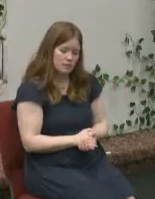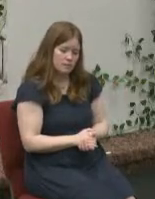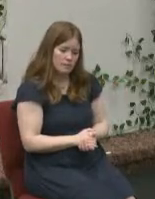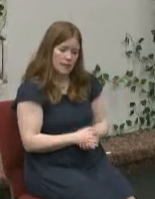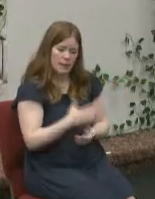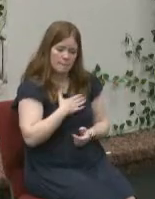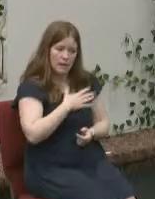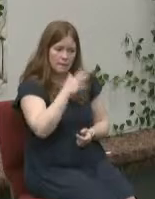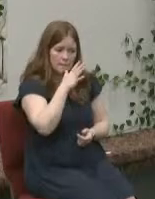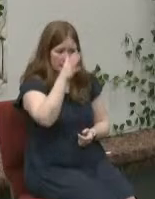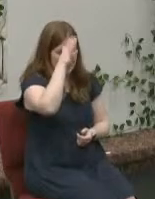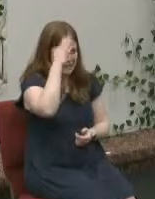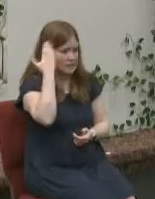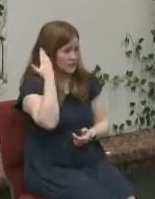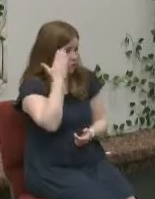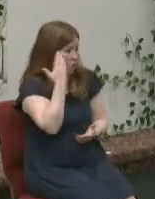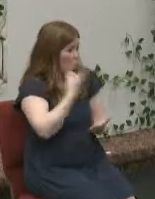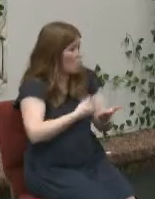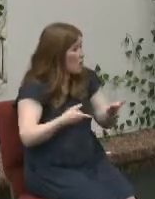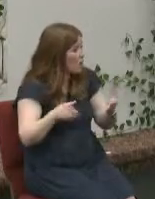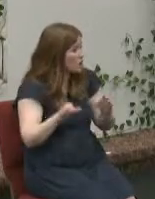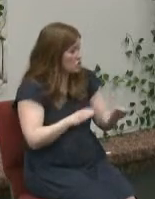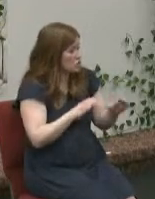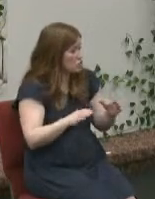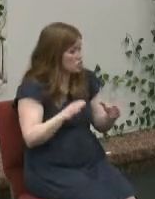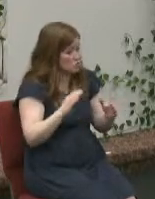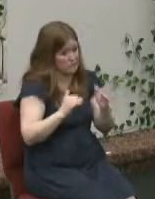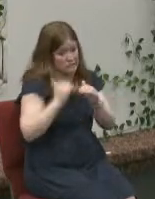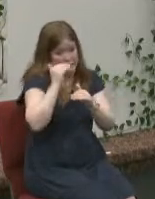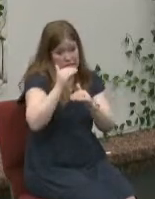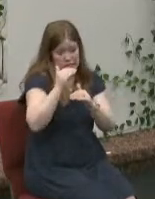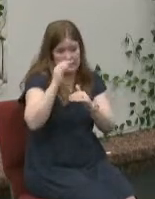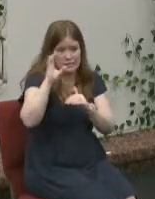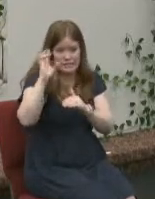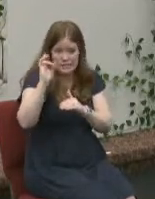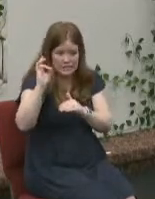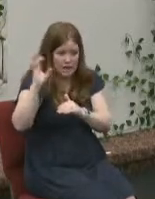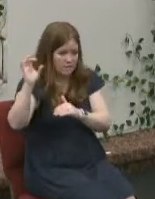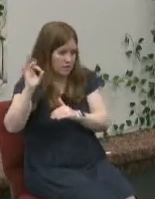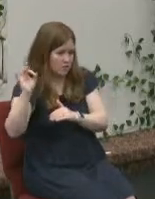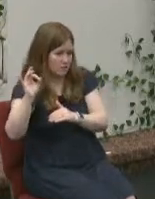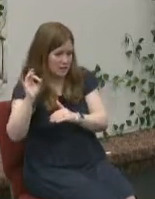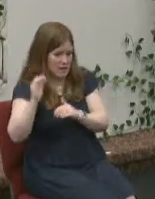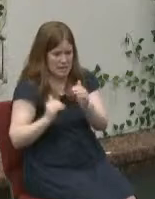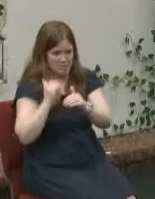my parents didn't know what to do with that level seven or eight or whatever you would call it